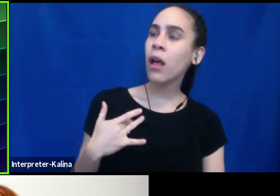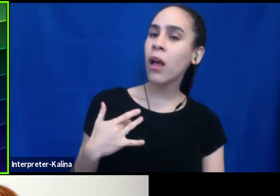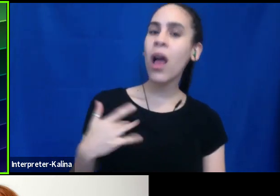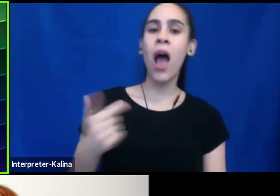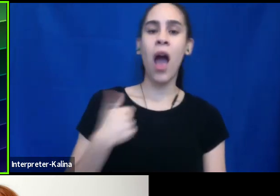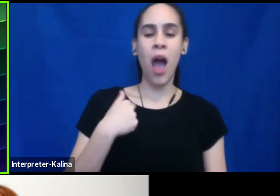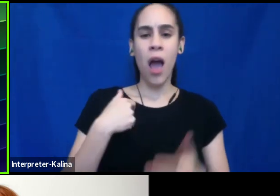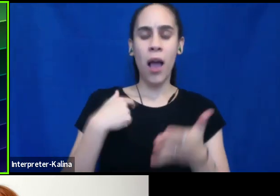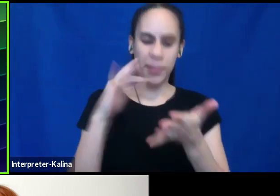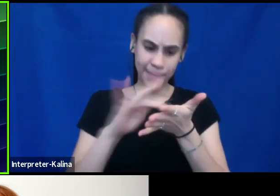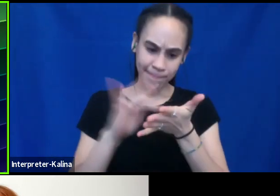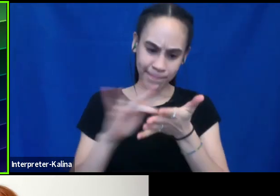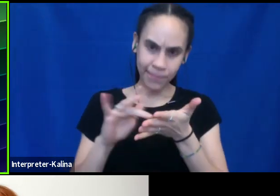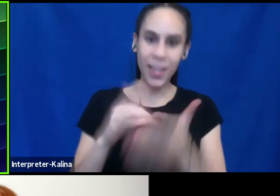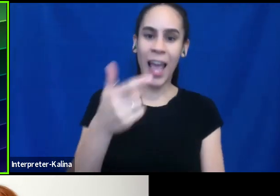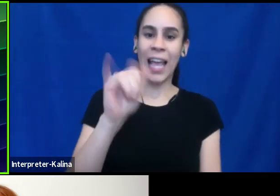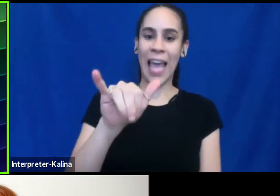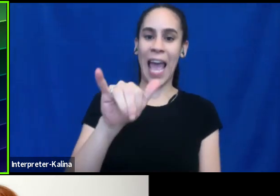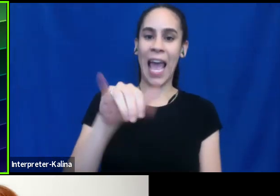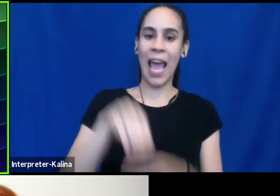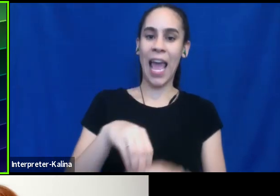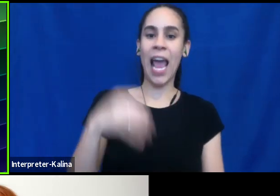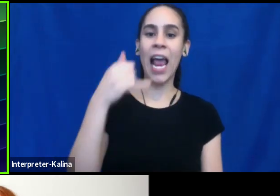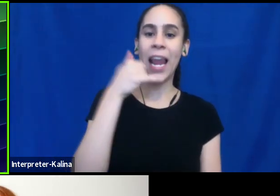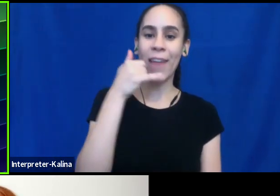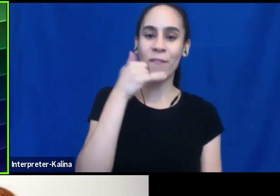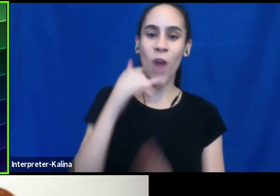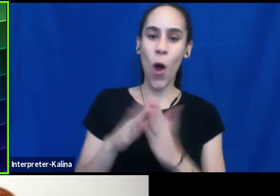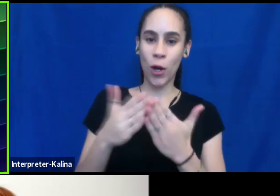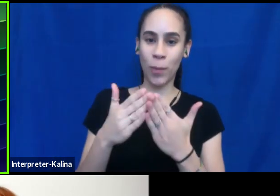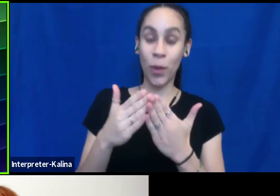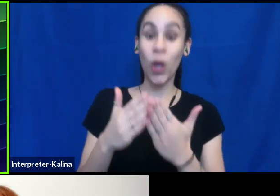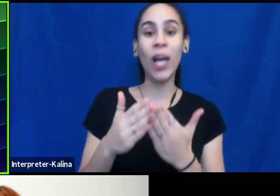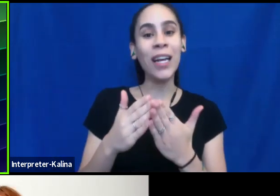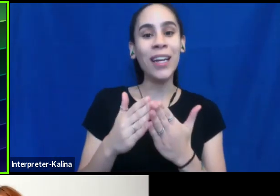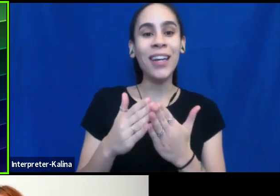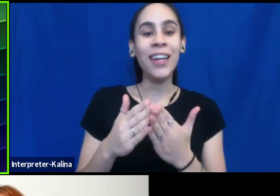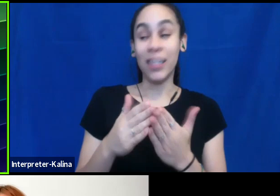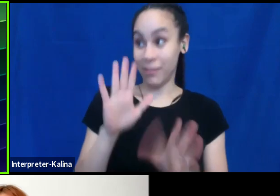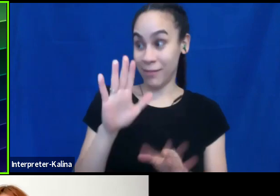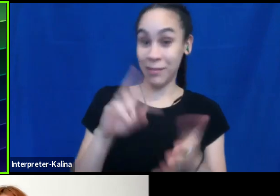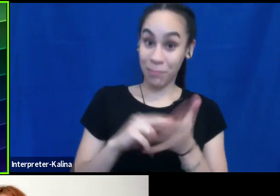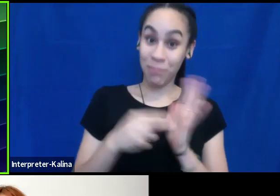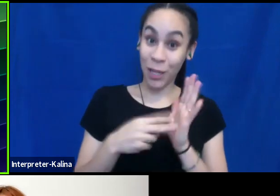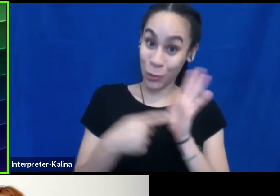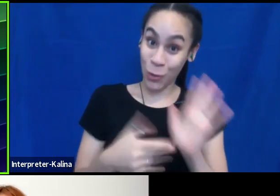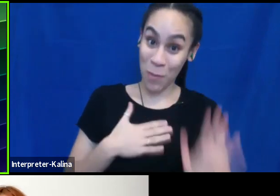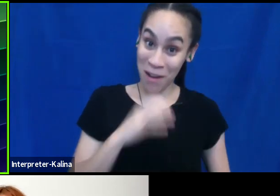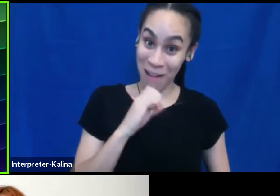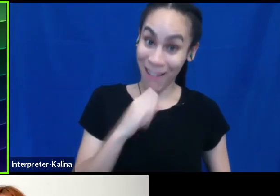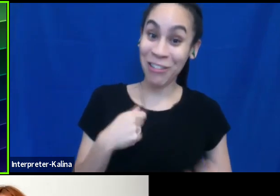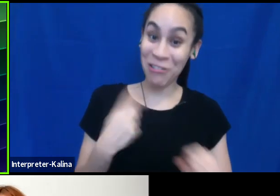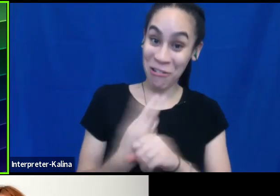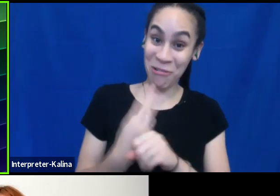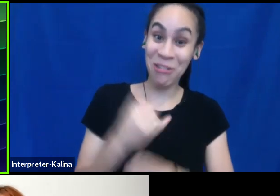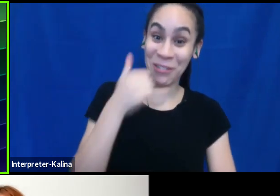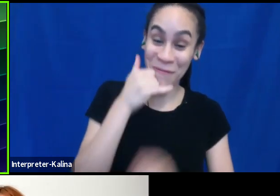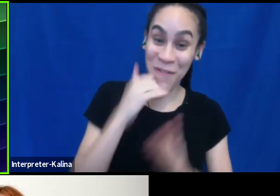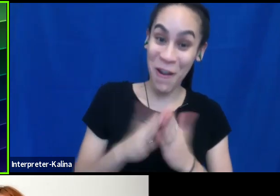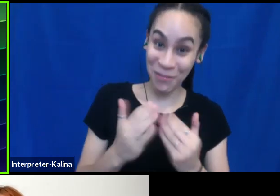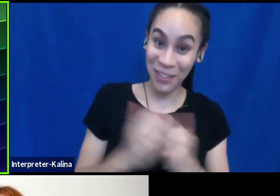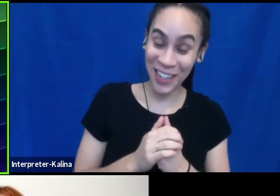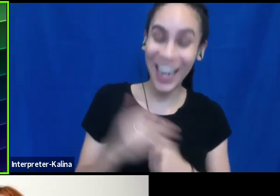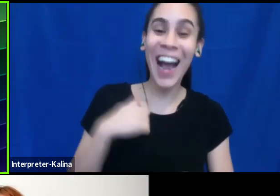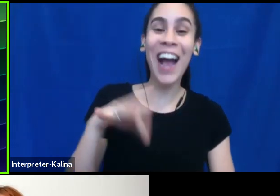gay in the phone book. That'll, that'll date this occurrence a little bit that I use the phone book. Um, and I found an